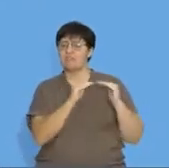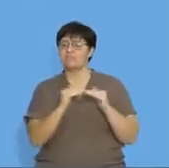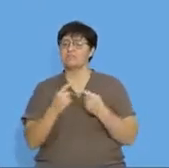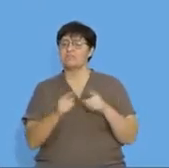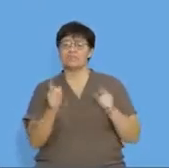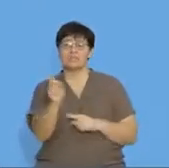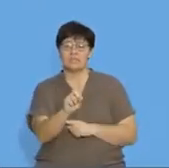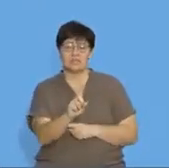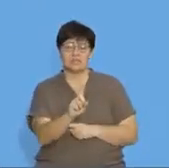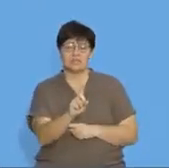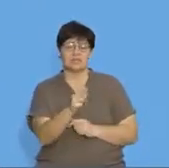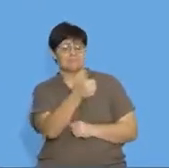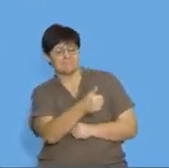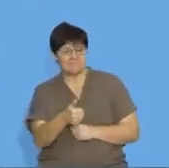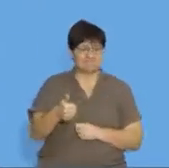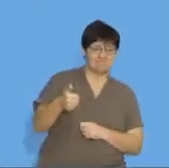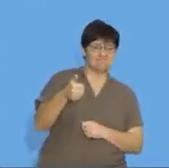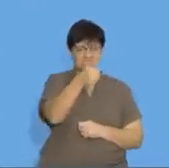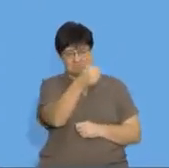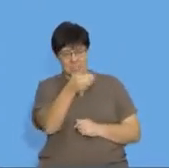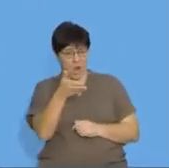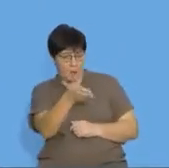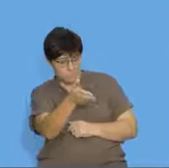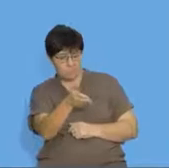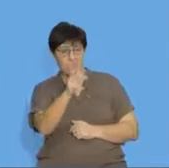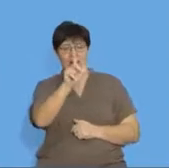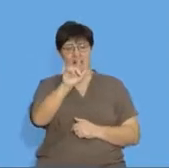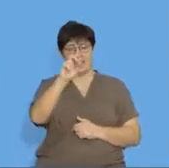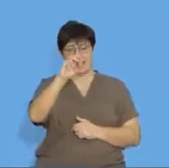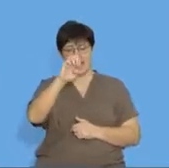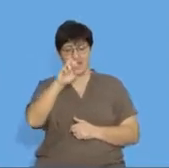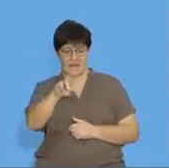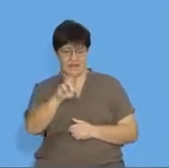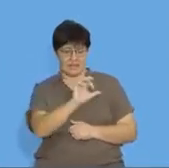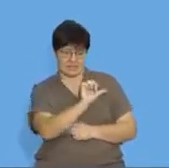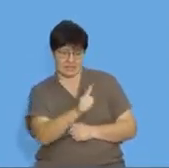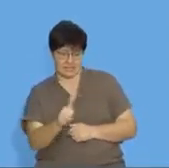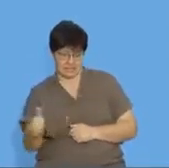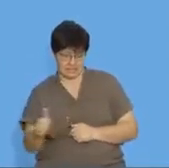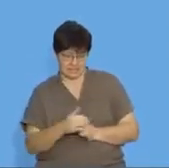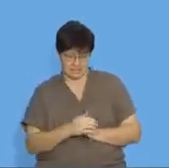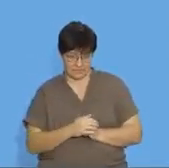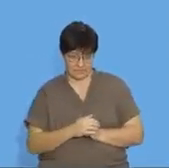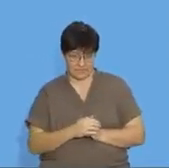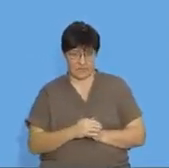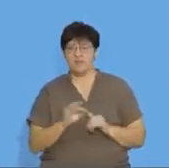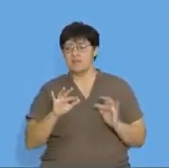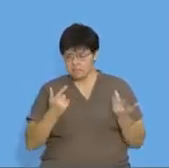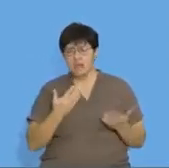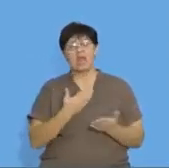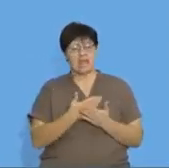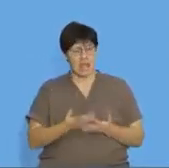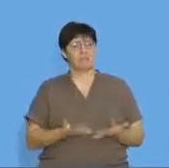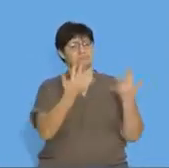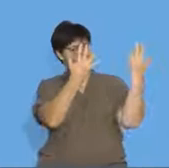is one of the main characteristics of a linear sequence. There is a way that I can